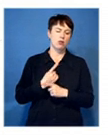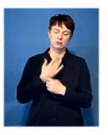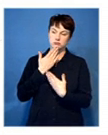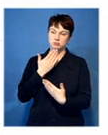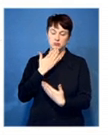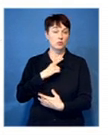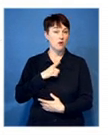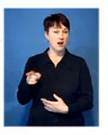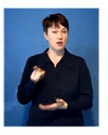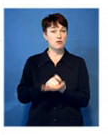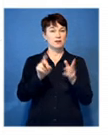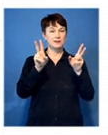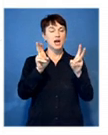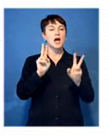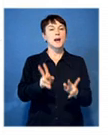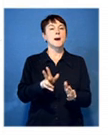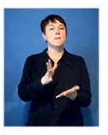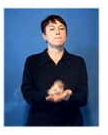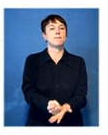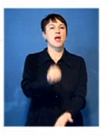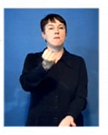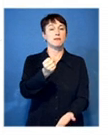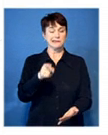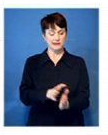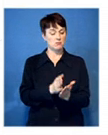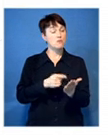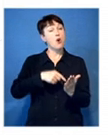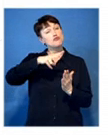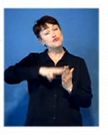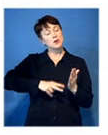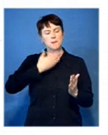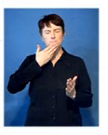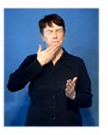for writing The Pickup, one of the best books I have ever read.